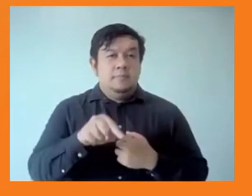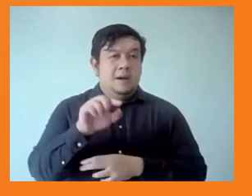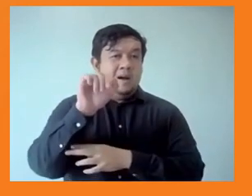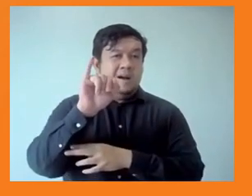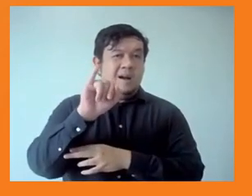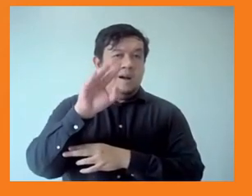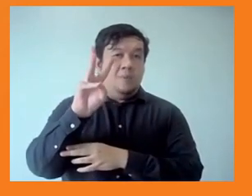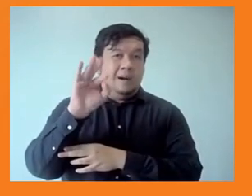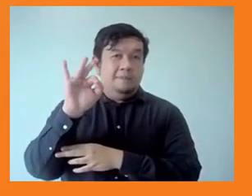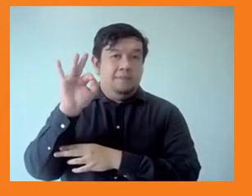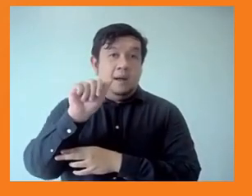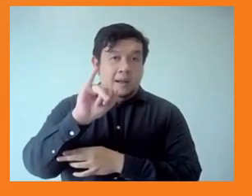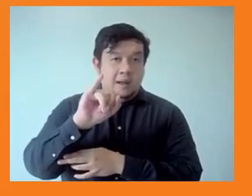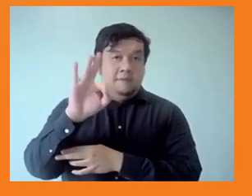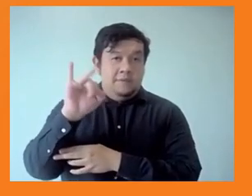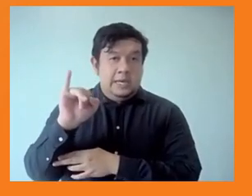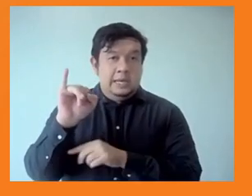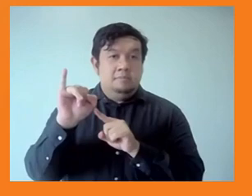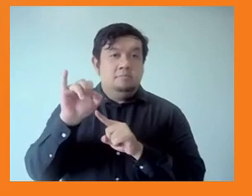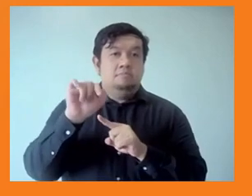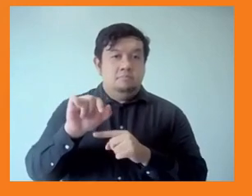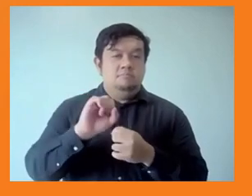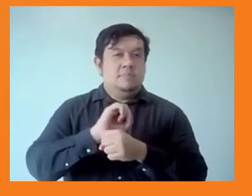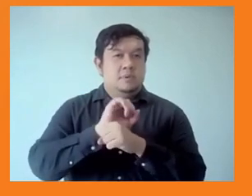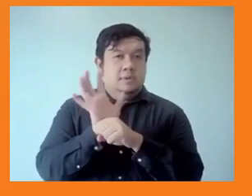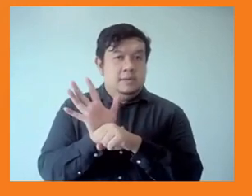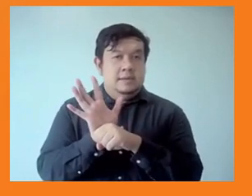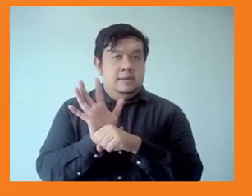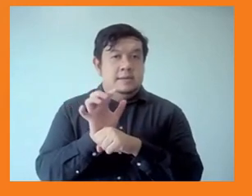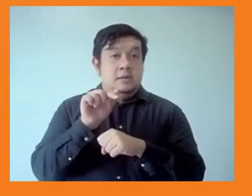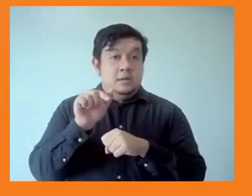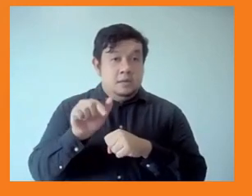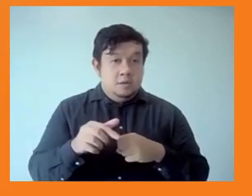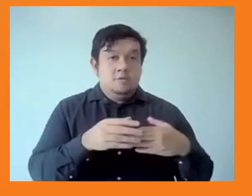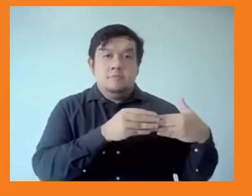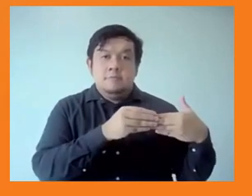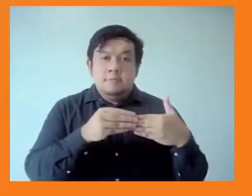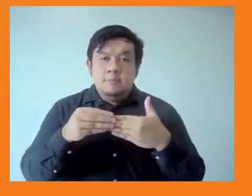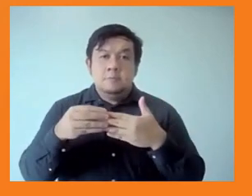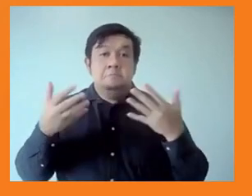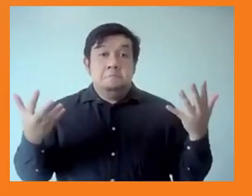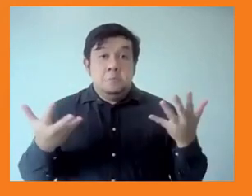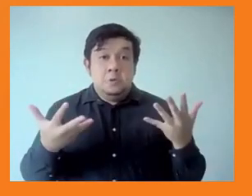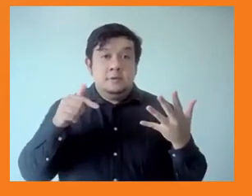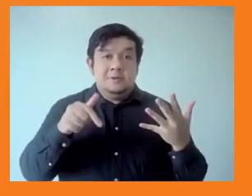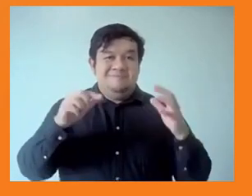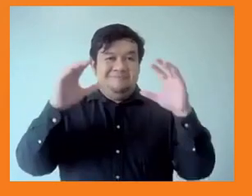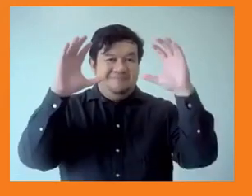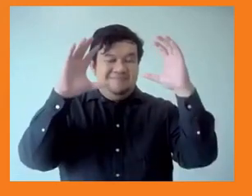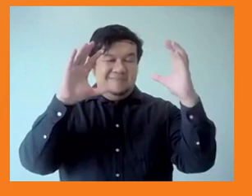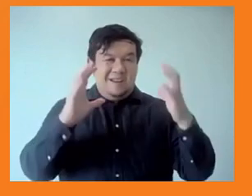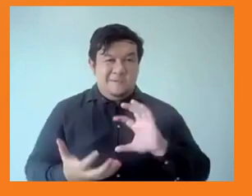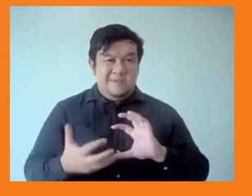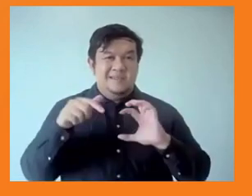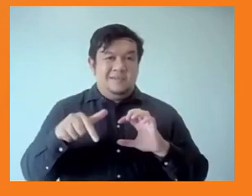this addiction to GDP. It has led to global climate and planetary crisis. Poverty persists and inequalities